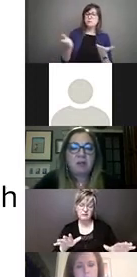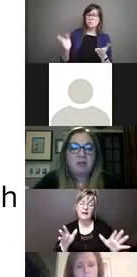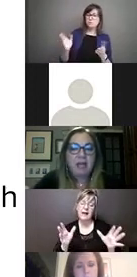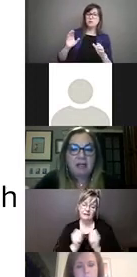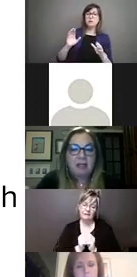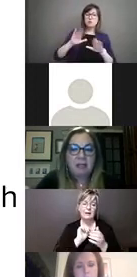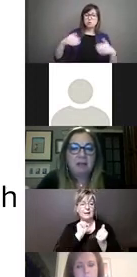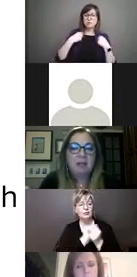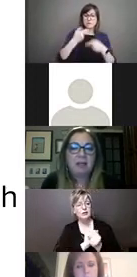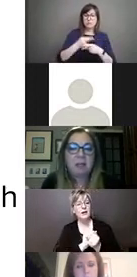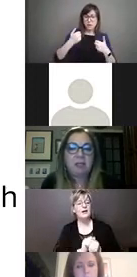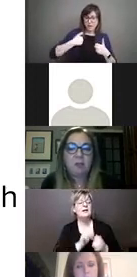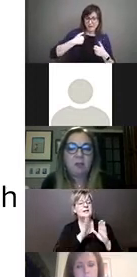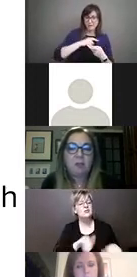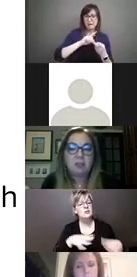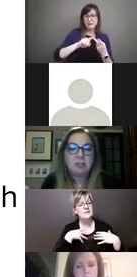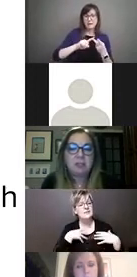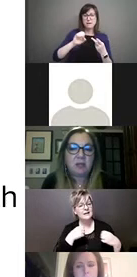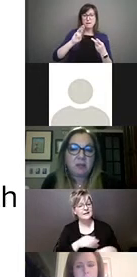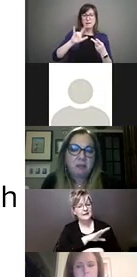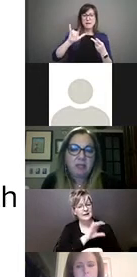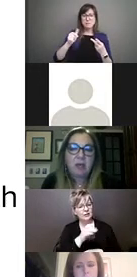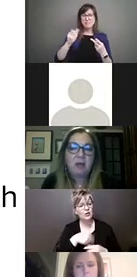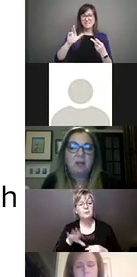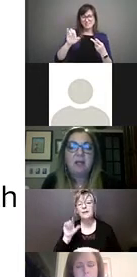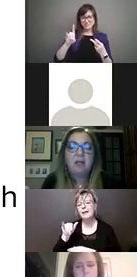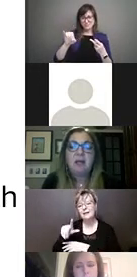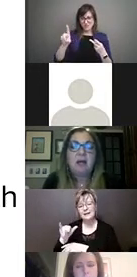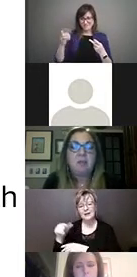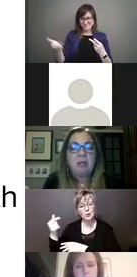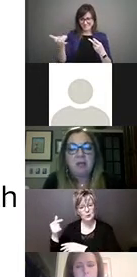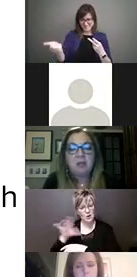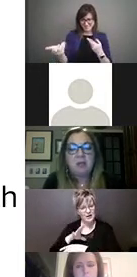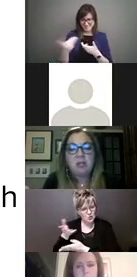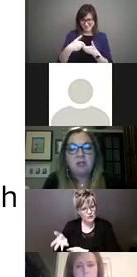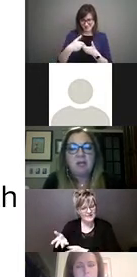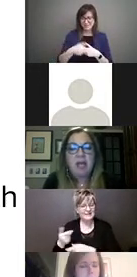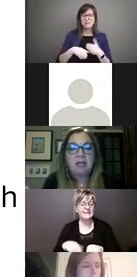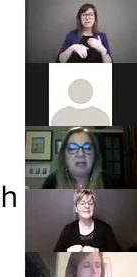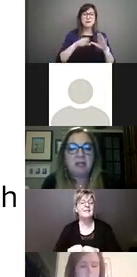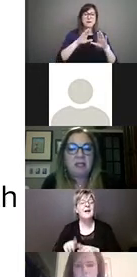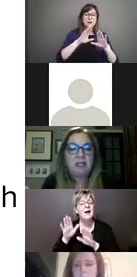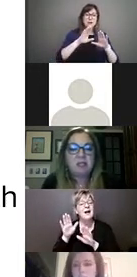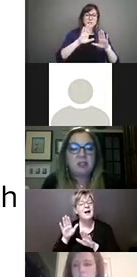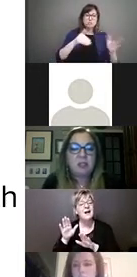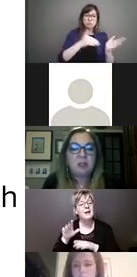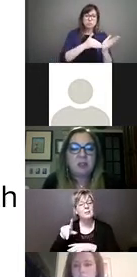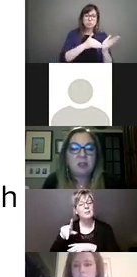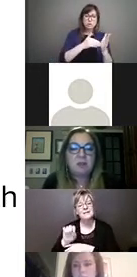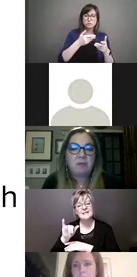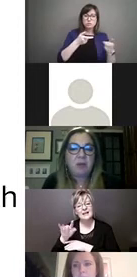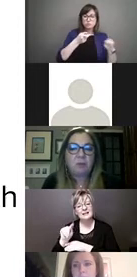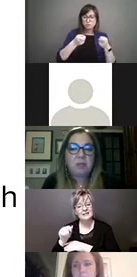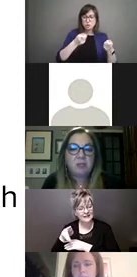Healthcare Canada, and Emily Grunewald is here with me as well, the Pediatric Chairs of Canada, the Canadian Institutes